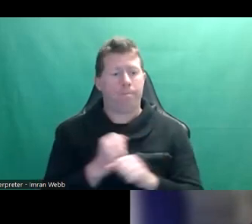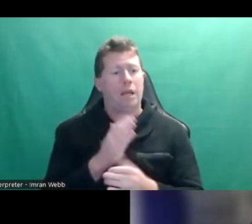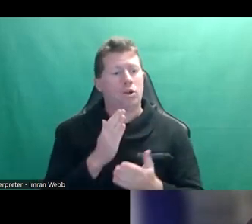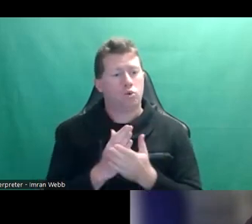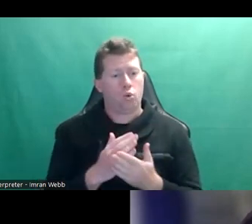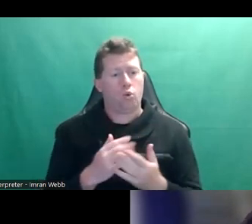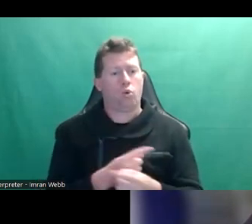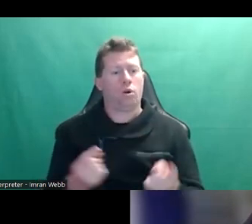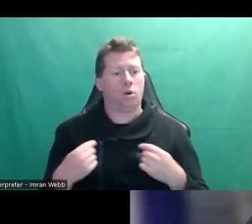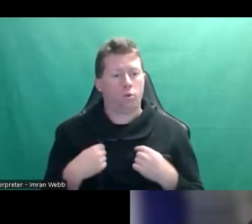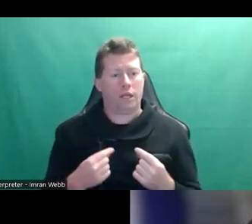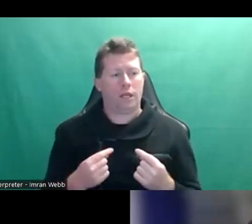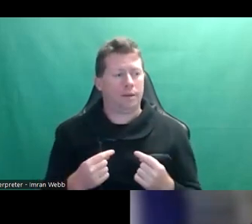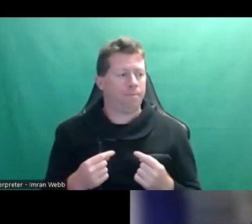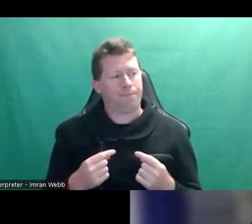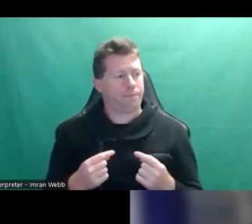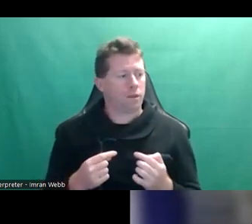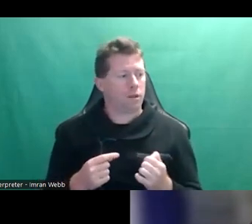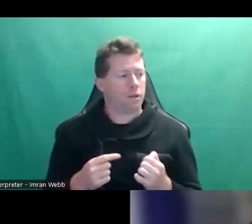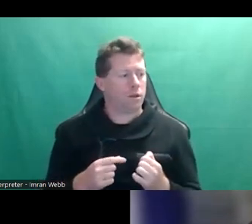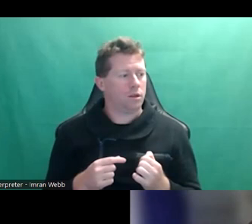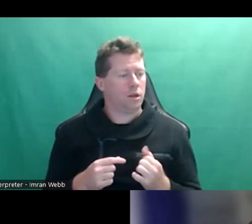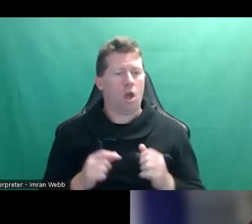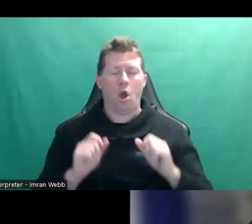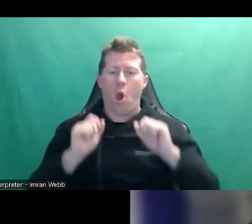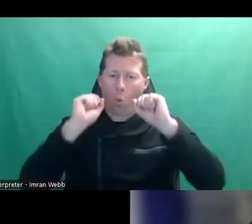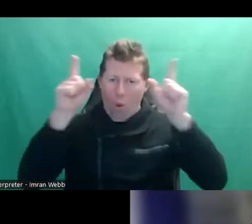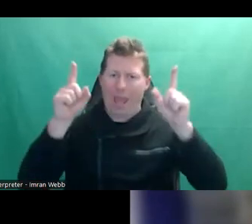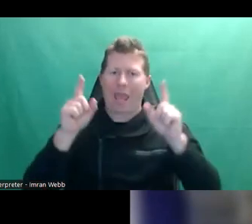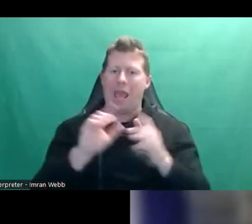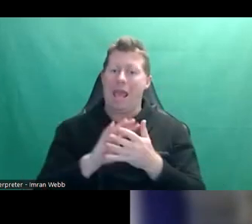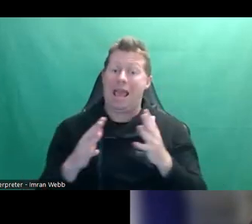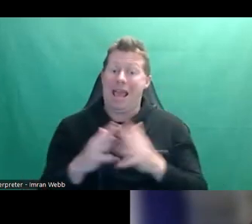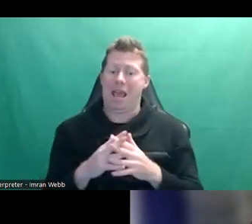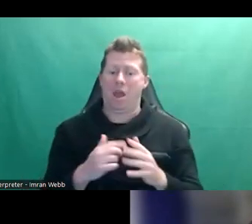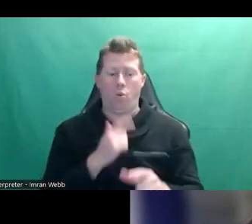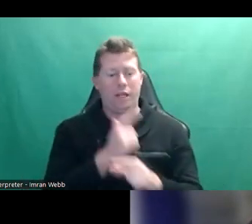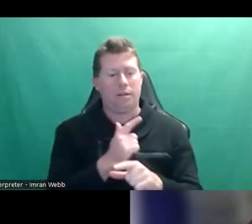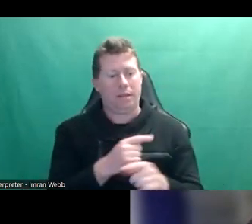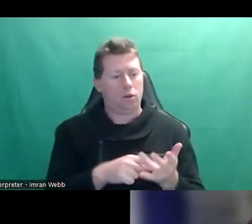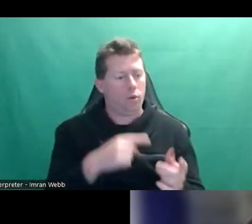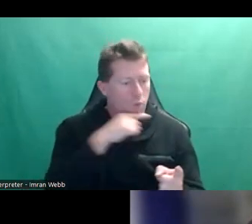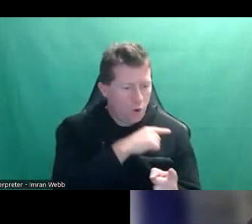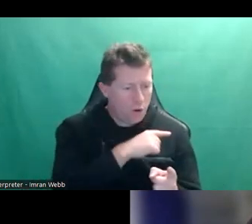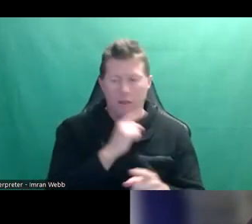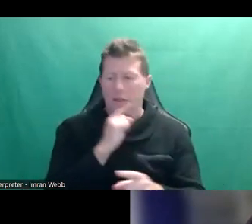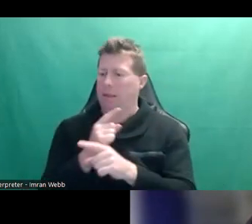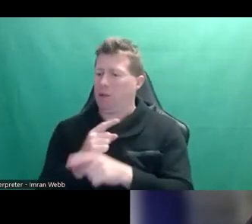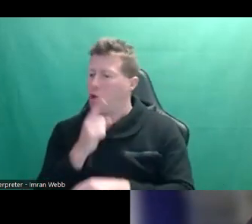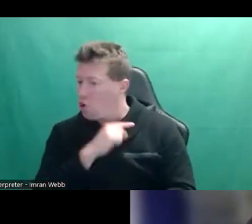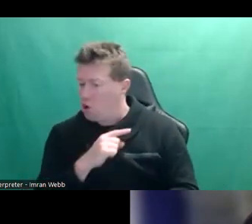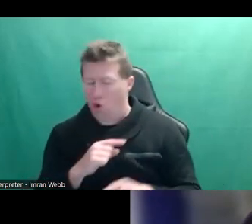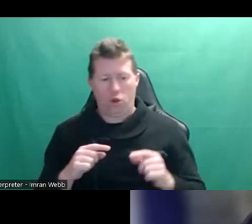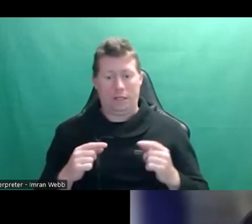we don't, we're really conscious about how we speak to boys and girls and making sure that they're getting the same